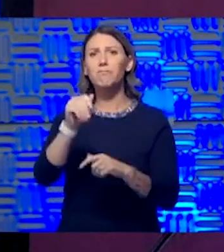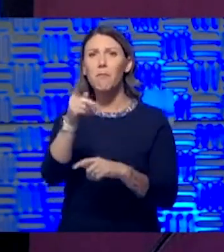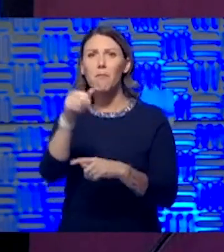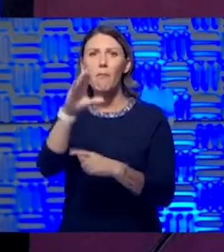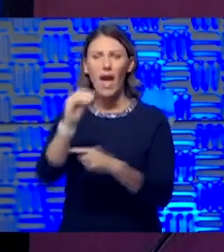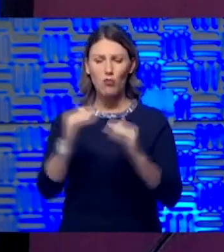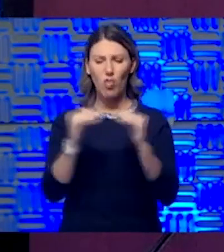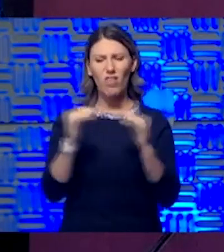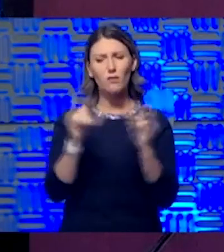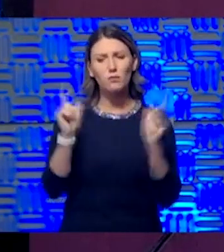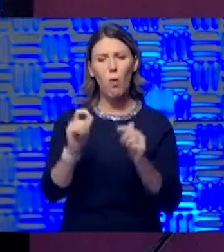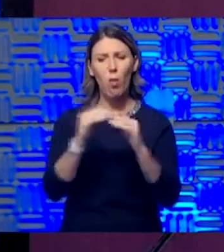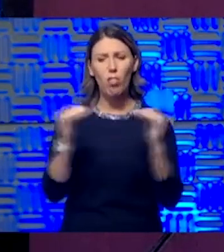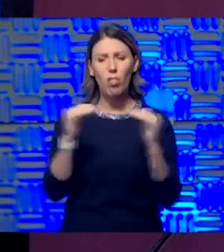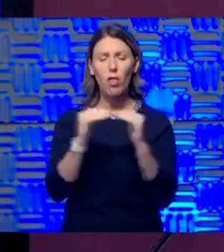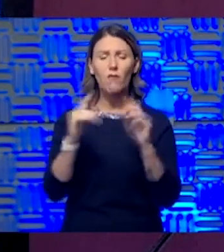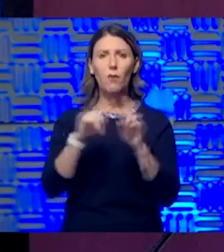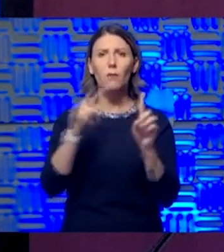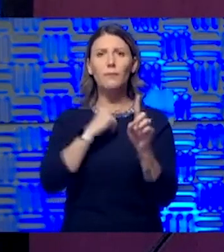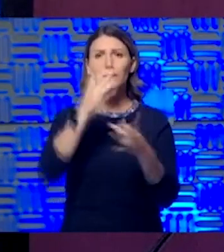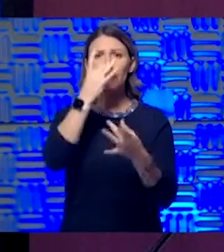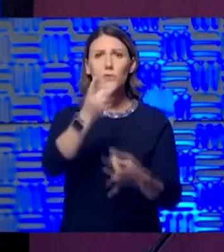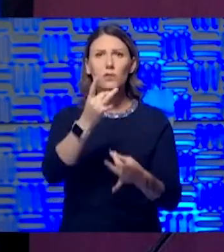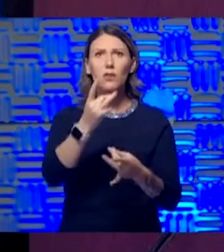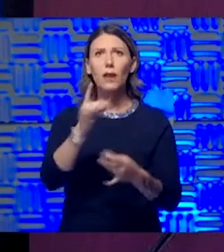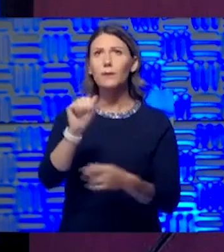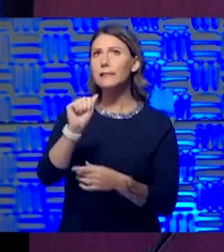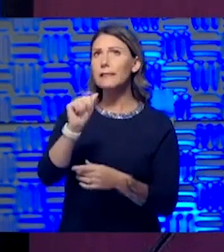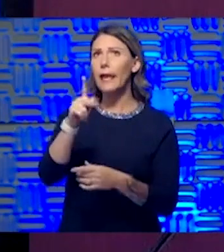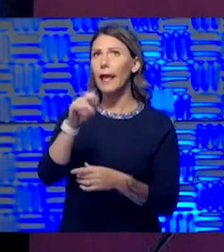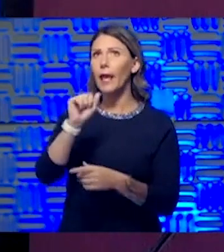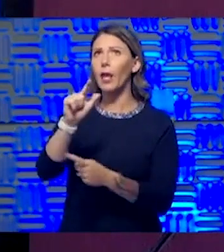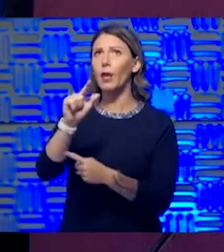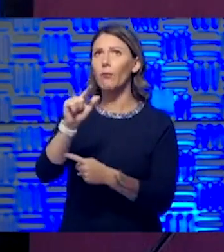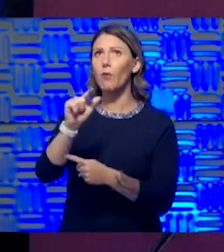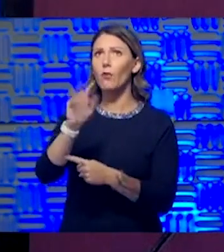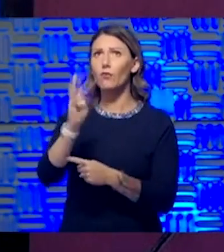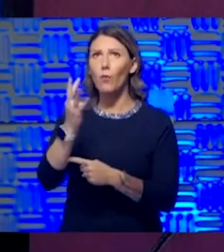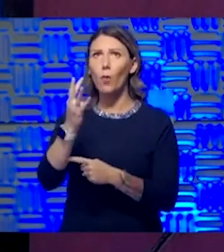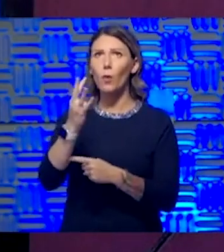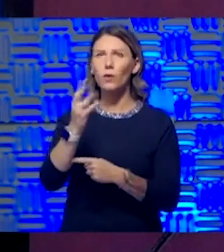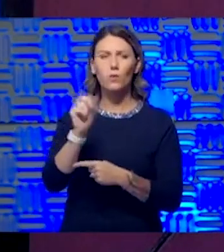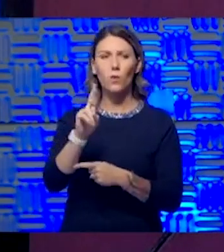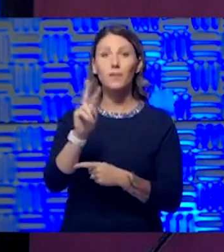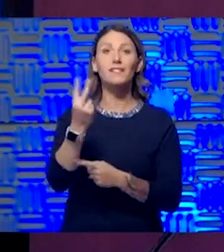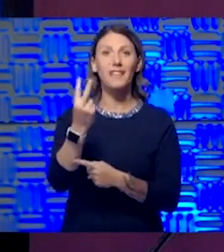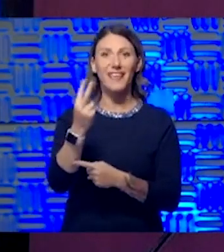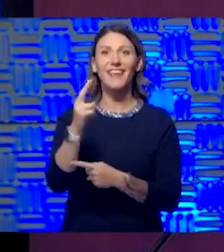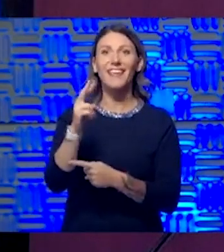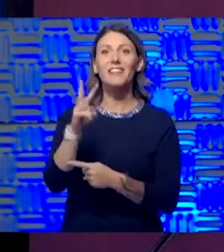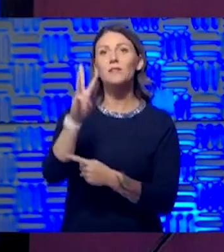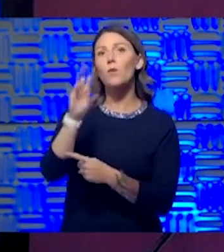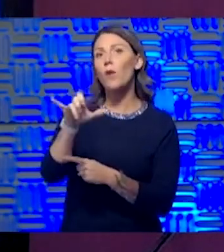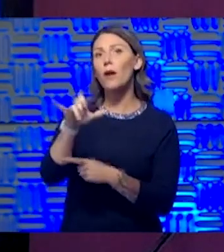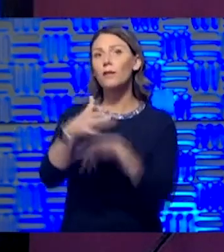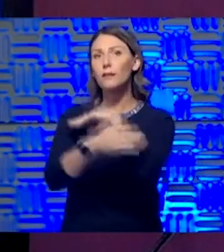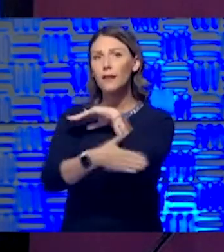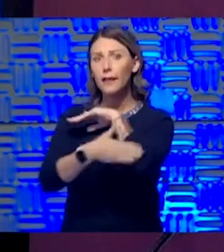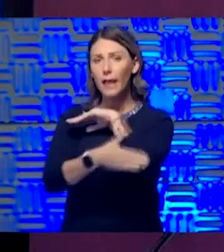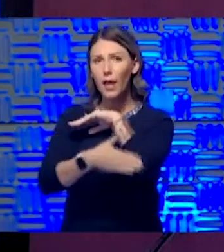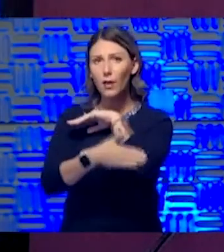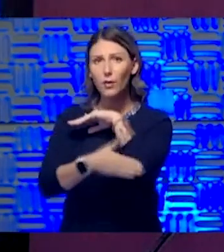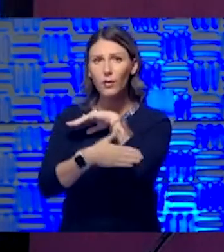been interesting to me as I watched, I think it was April 4th or April 2nd, that the Wyandotte County line